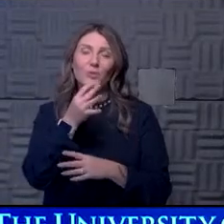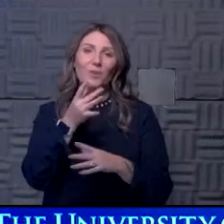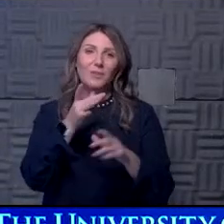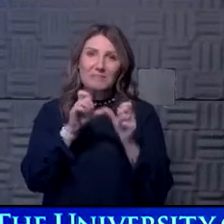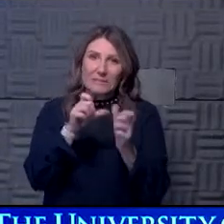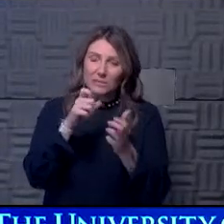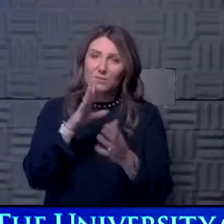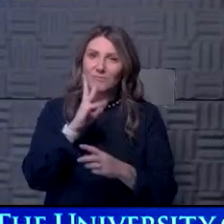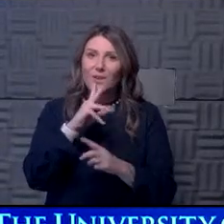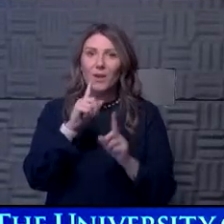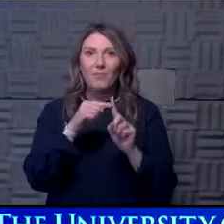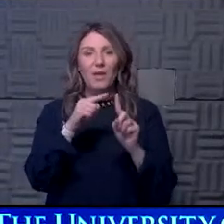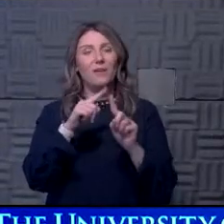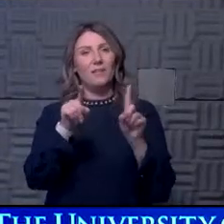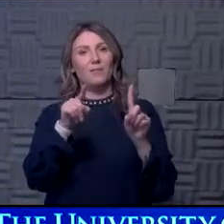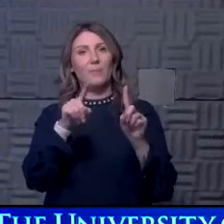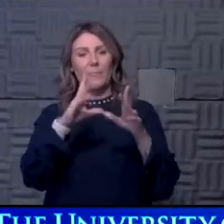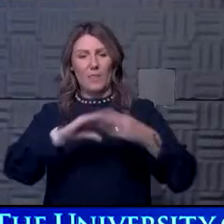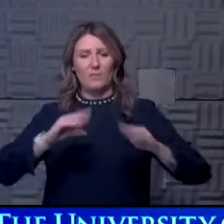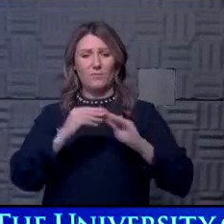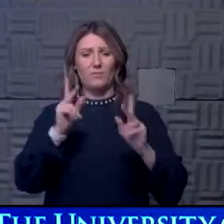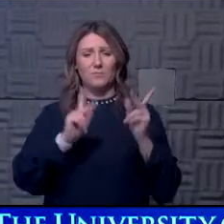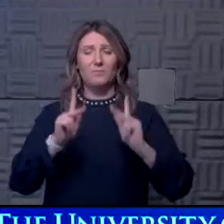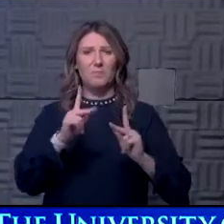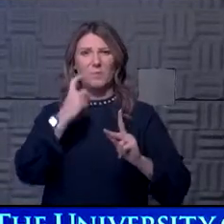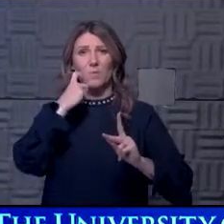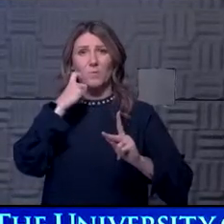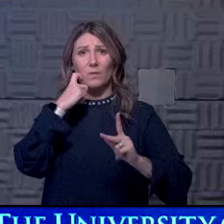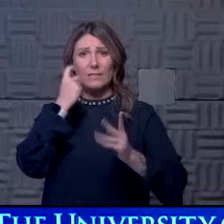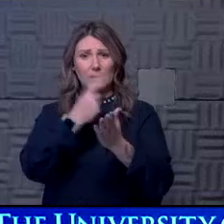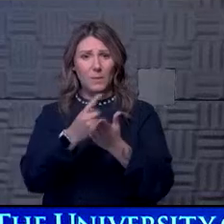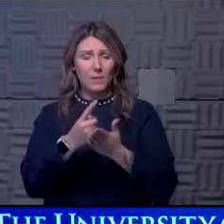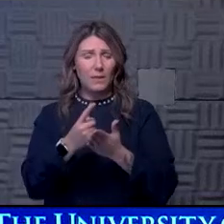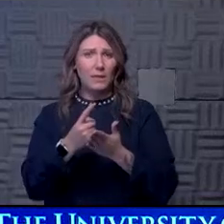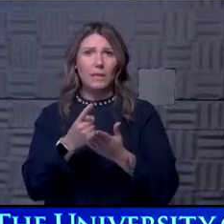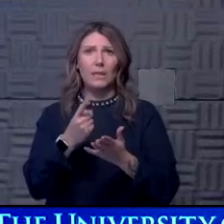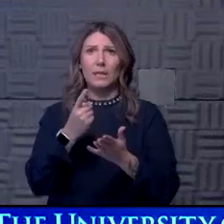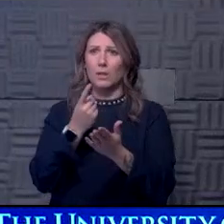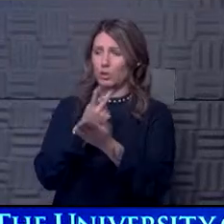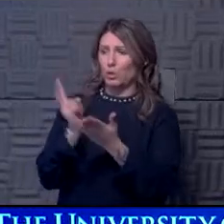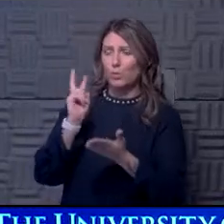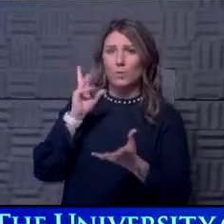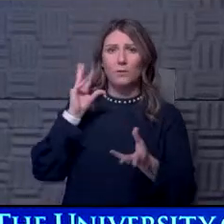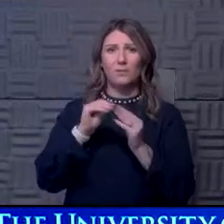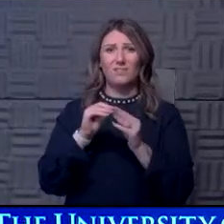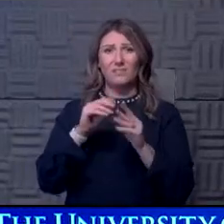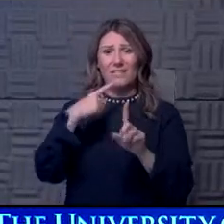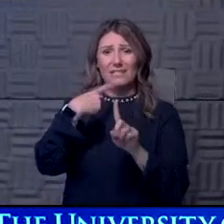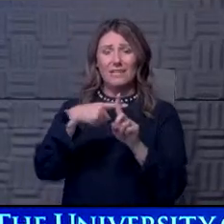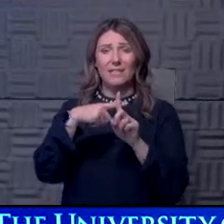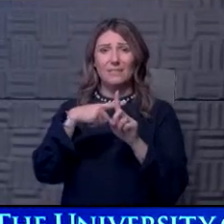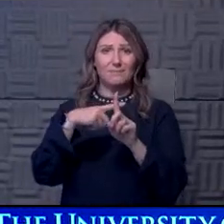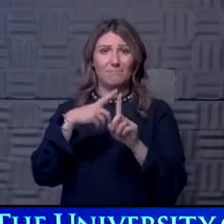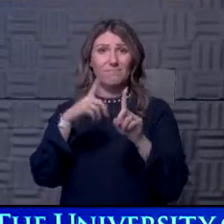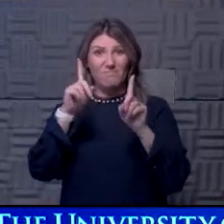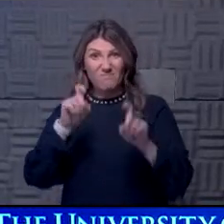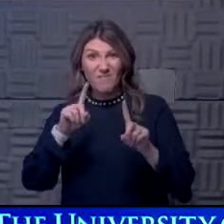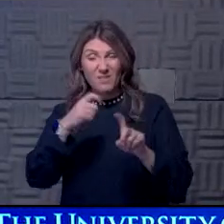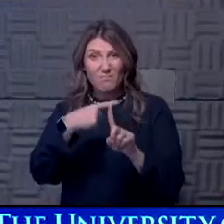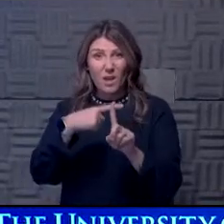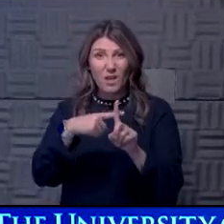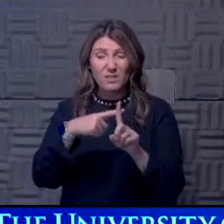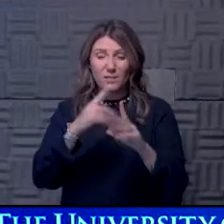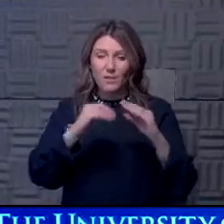the stories of, of people, um, in the last week or two that are testing positive. Um, more and more stories of,